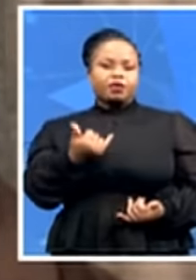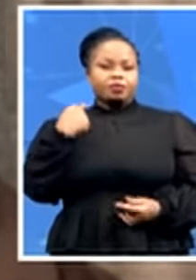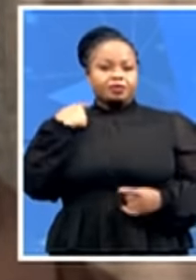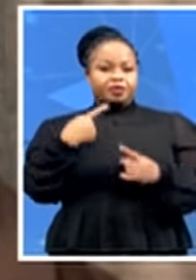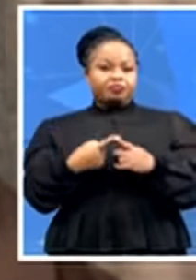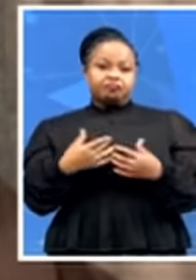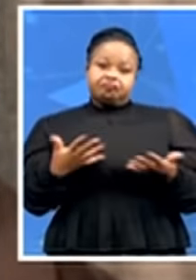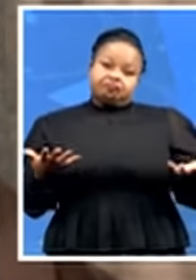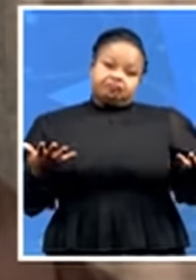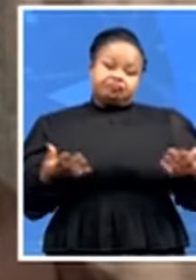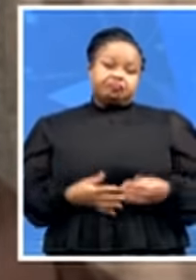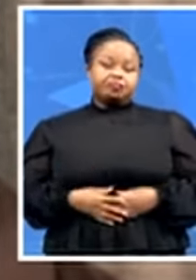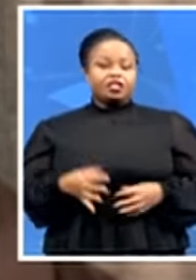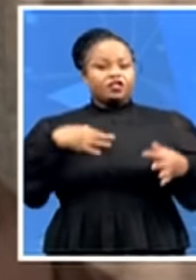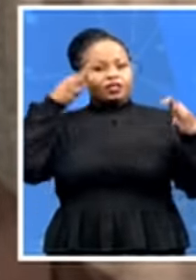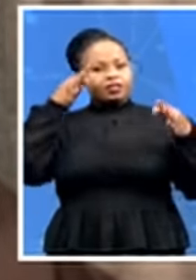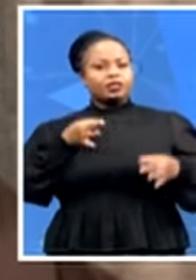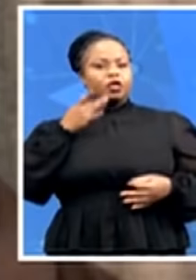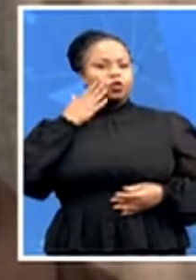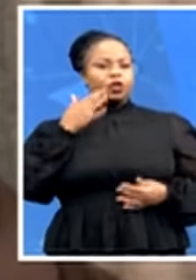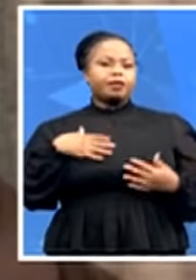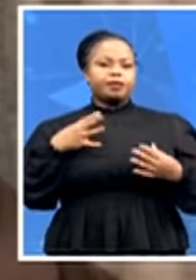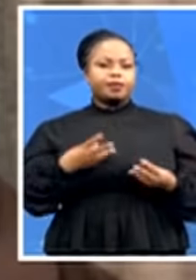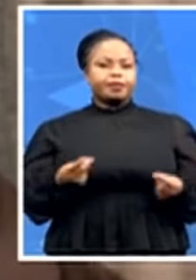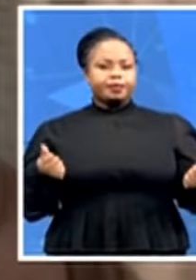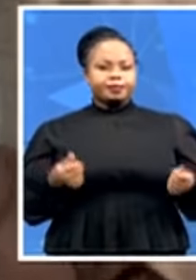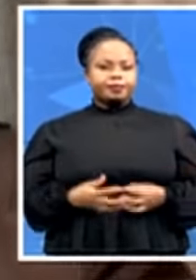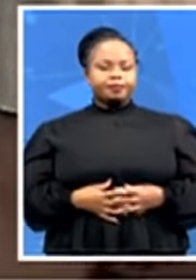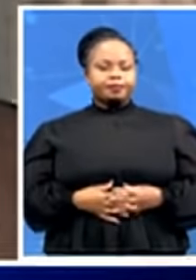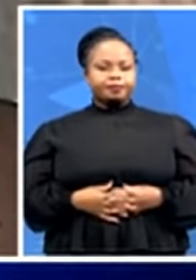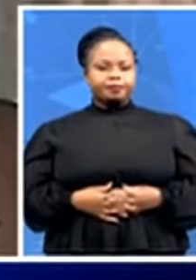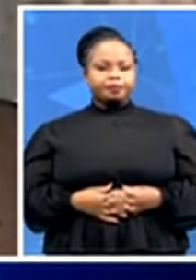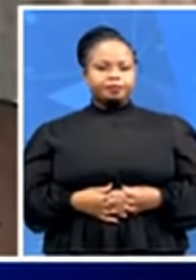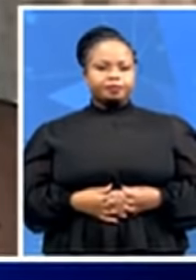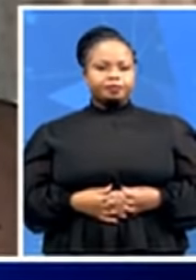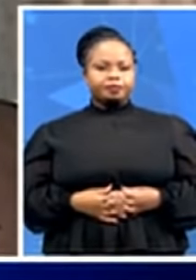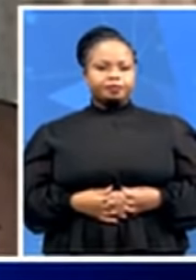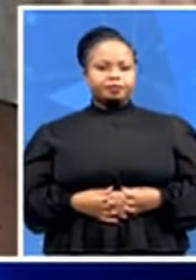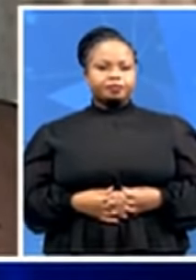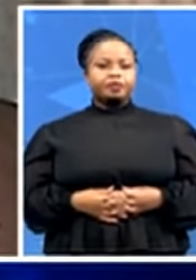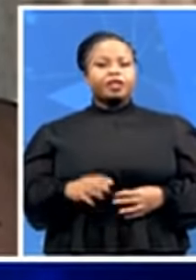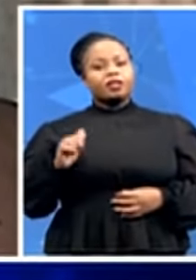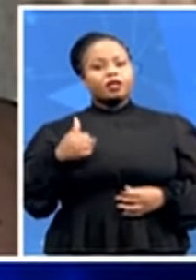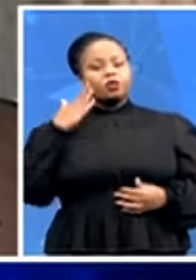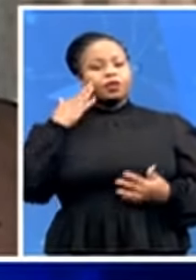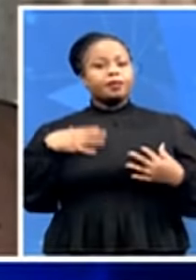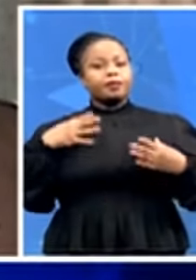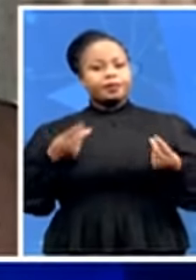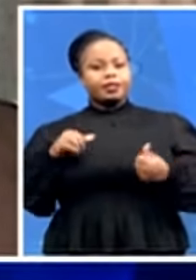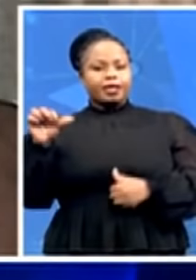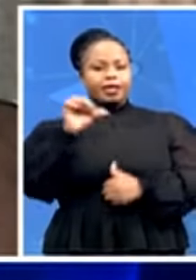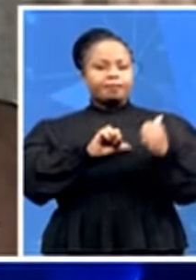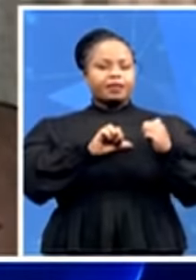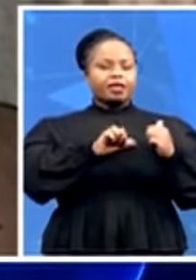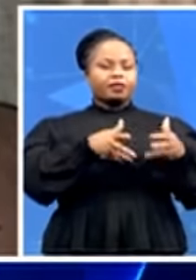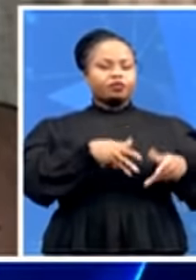perhaps maybe he's fine, that he could be taken back to a correctional facility. Yeah. Are you able to tell us where he's been moved